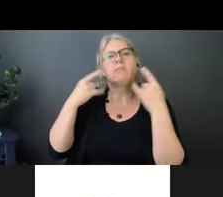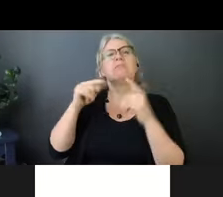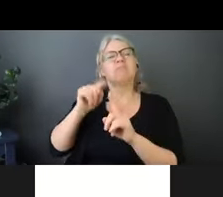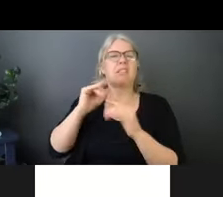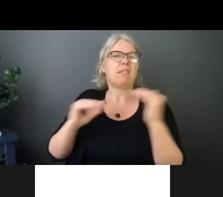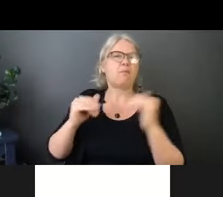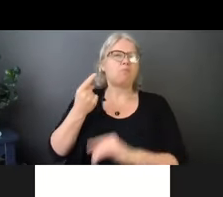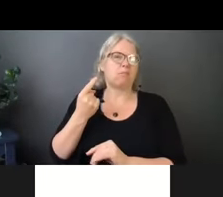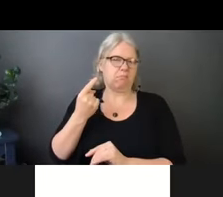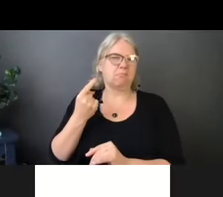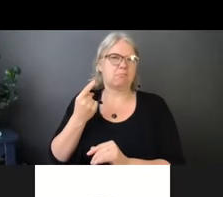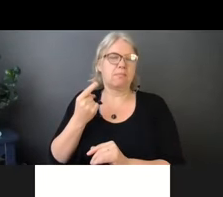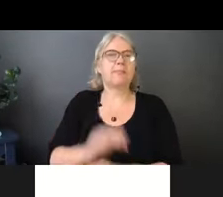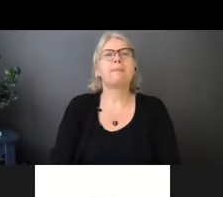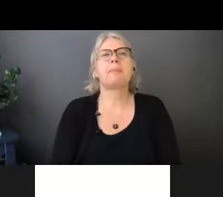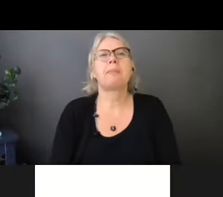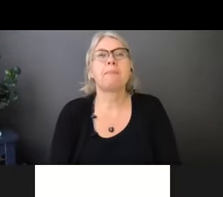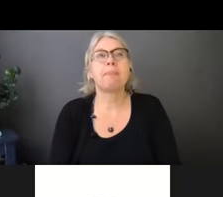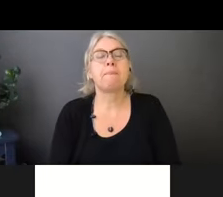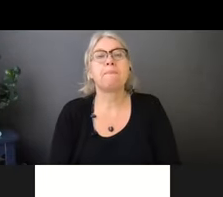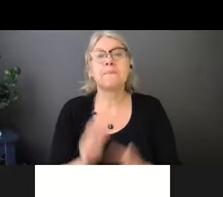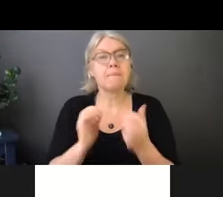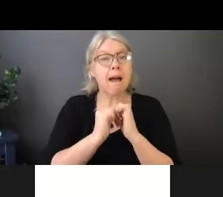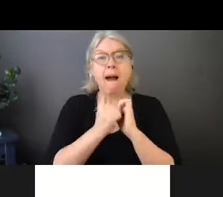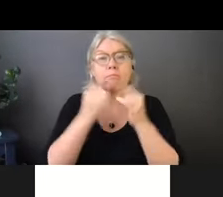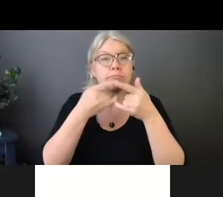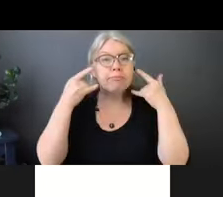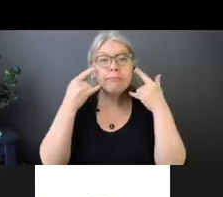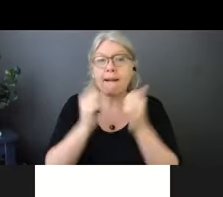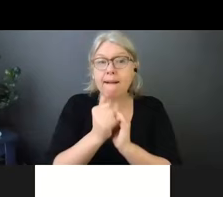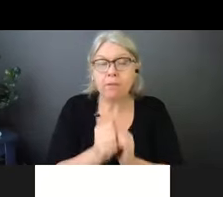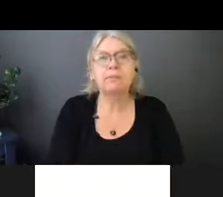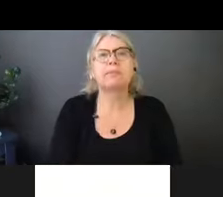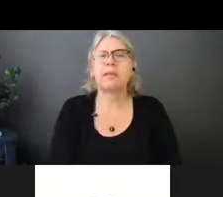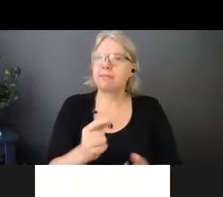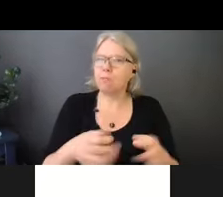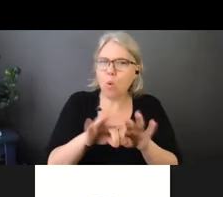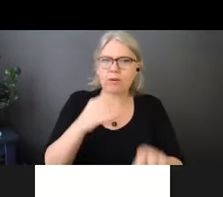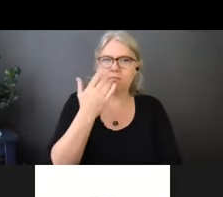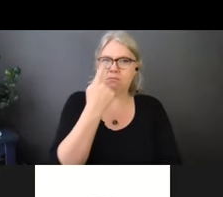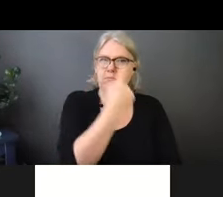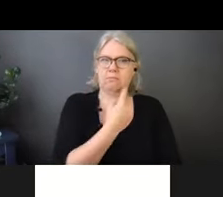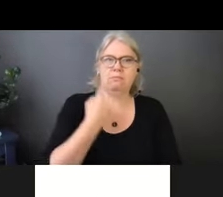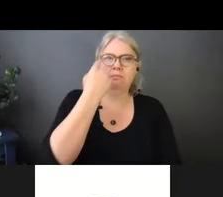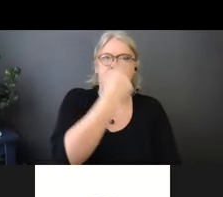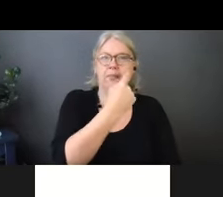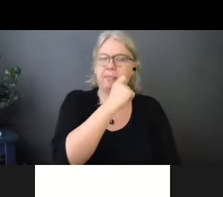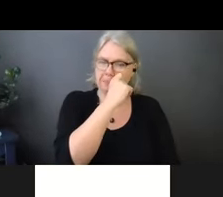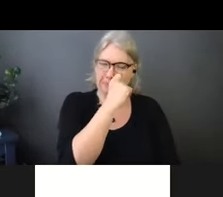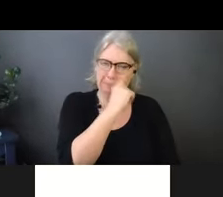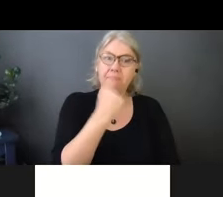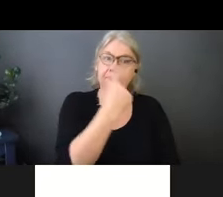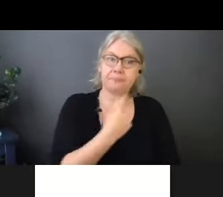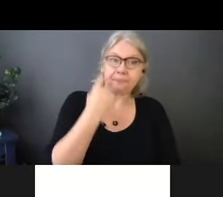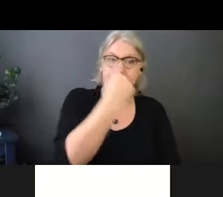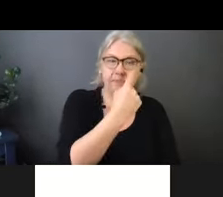Next slide. So when you're going to put on your mask, it goes over your nose and your mouth. And remember, there's usually a bar at the top that you want